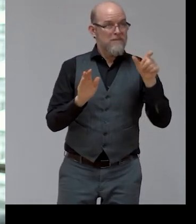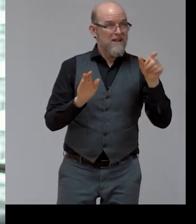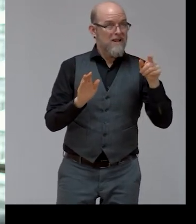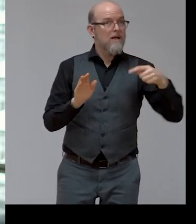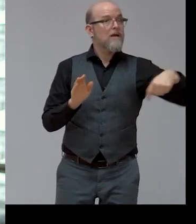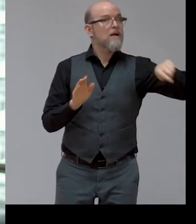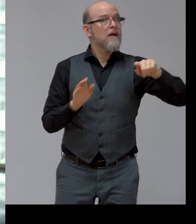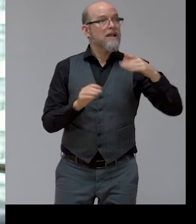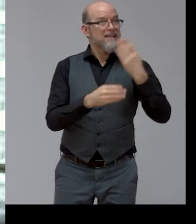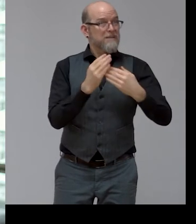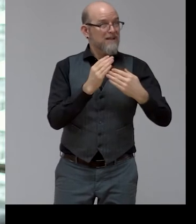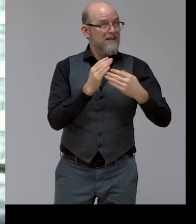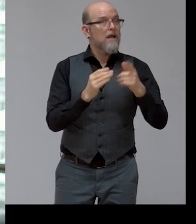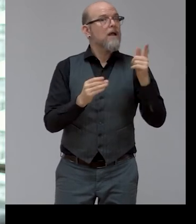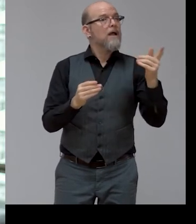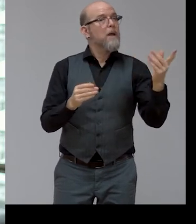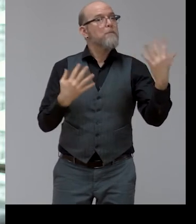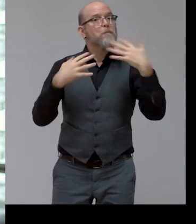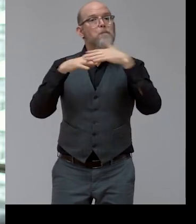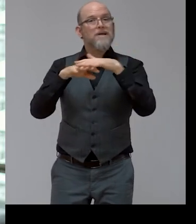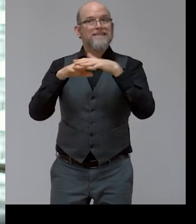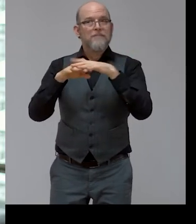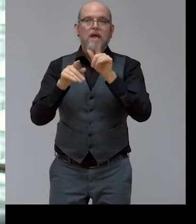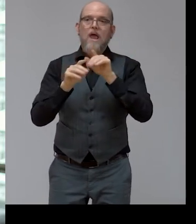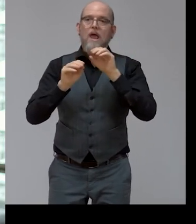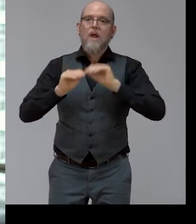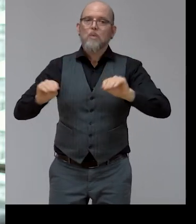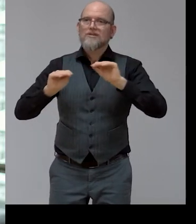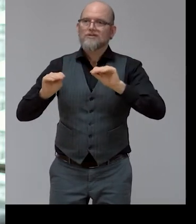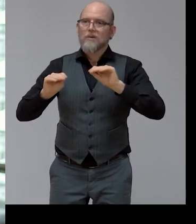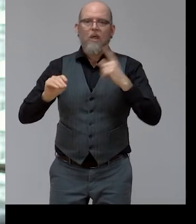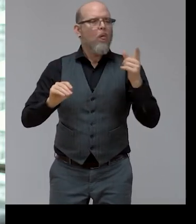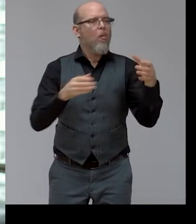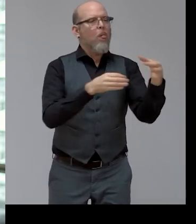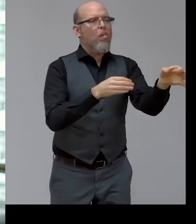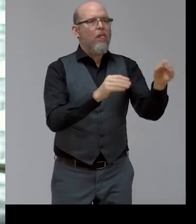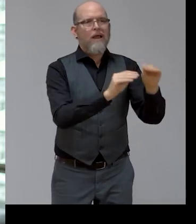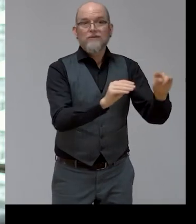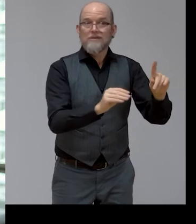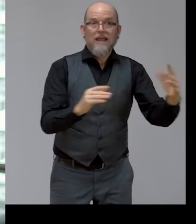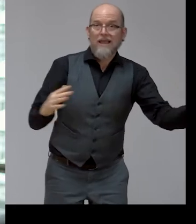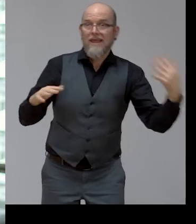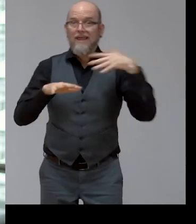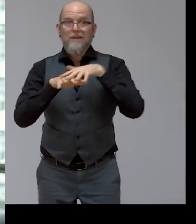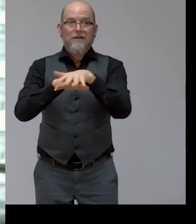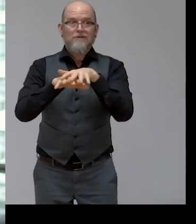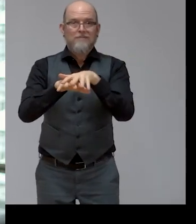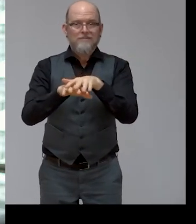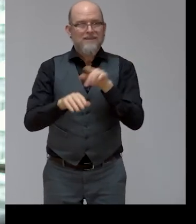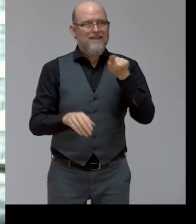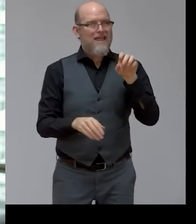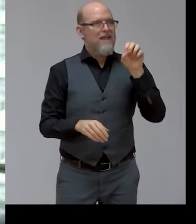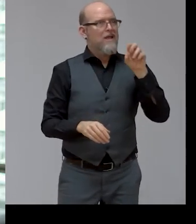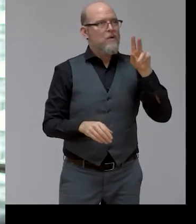and training. The Commission is working on different tracks. We are committed to